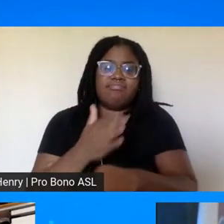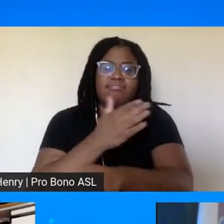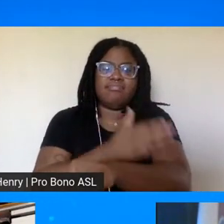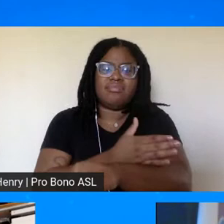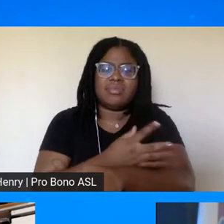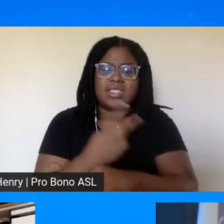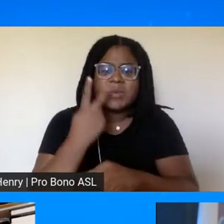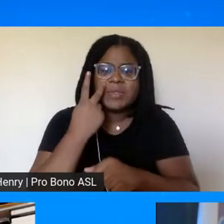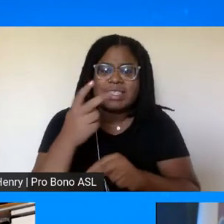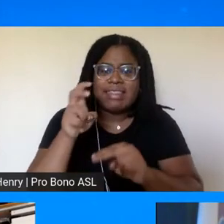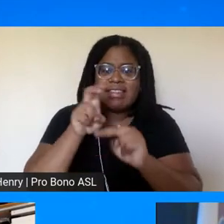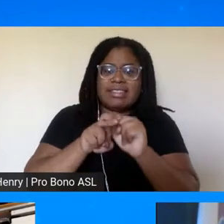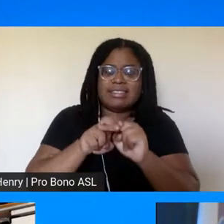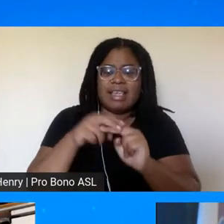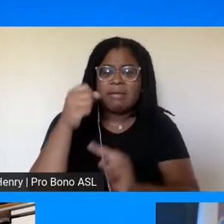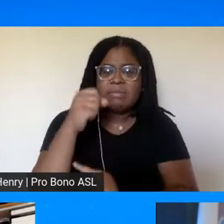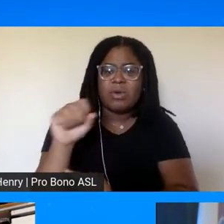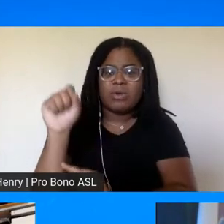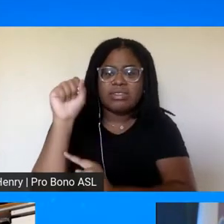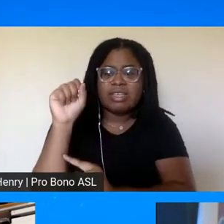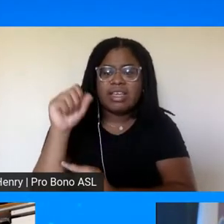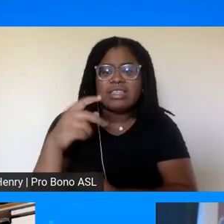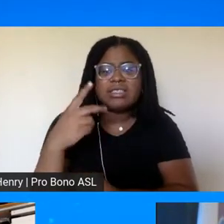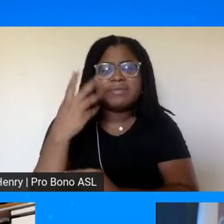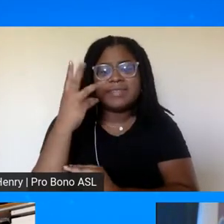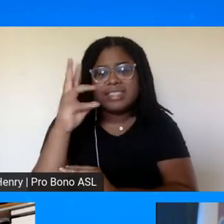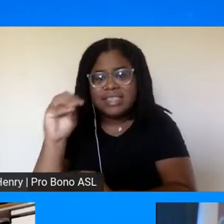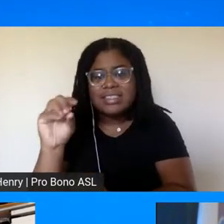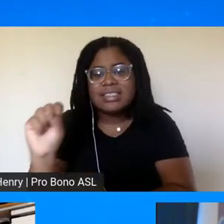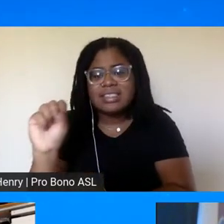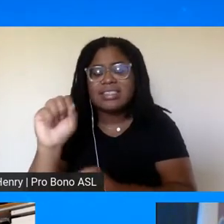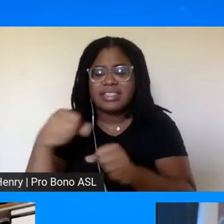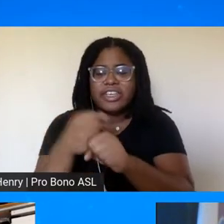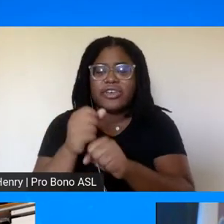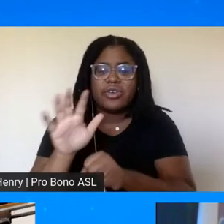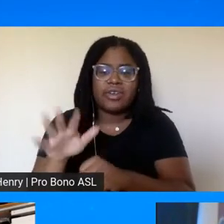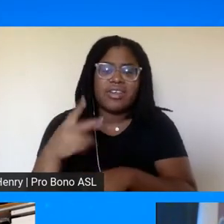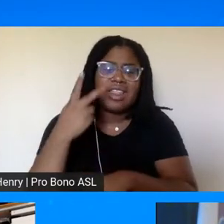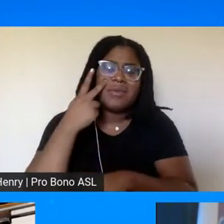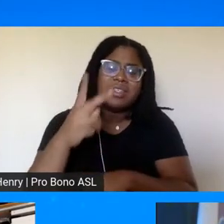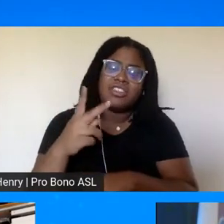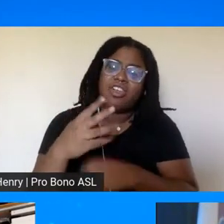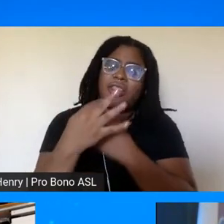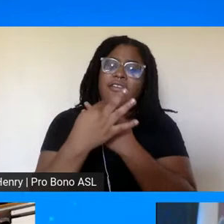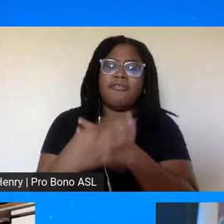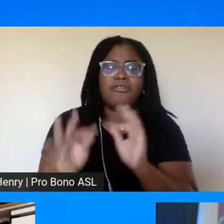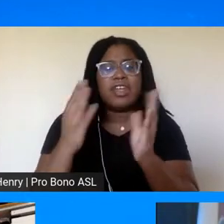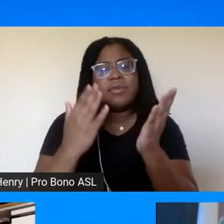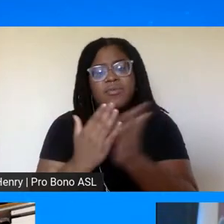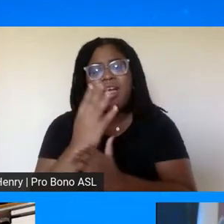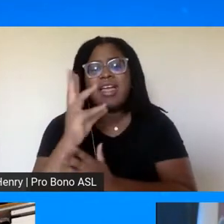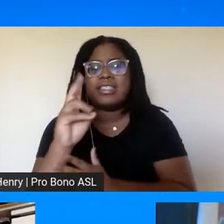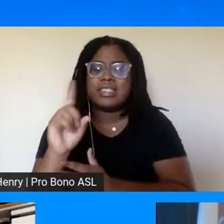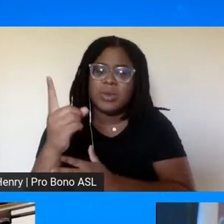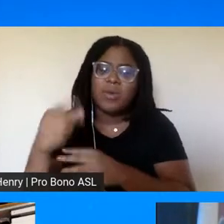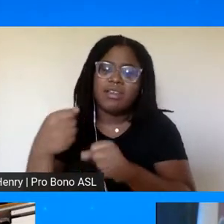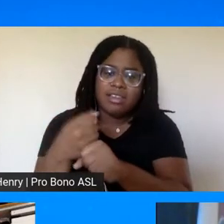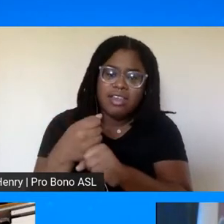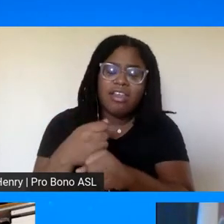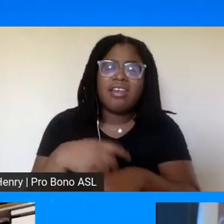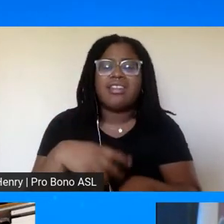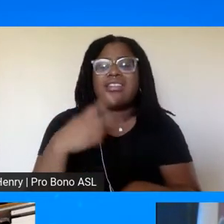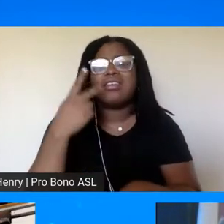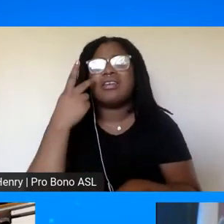the sit ins uh in in 60 and then you know the uh the freedom ride 61 and then you know you go into